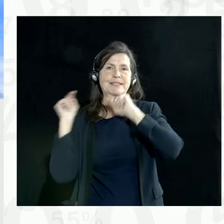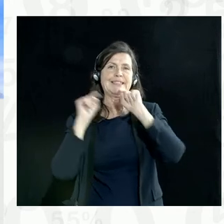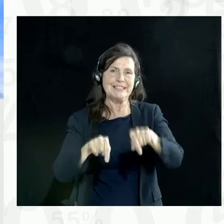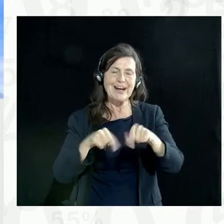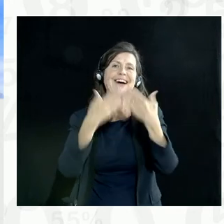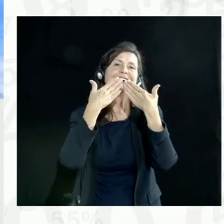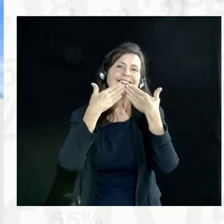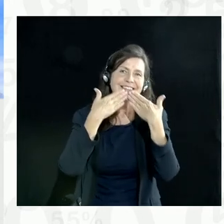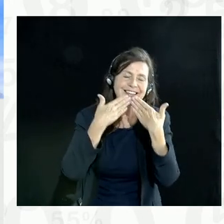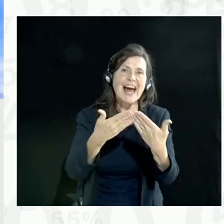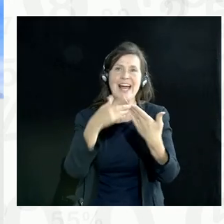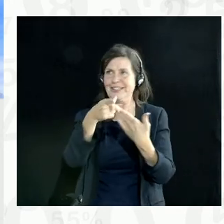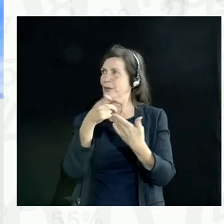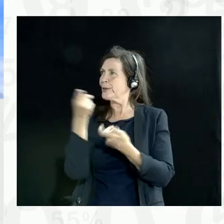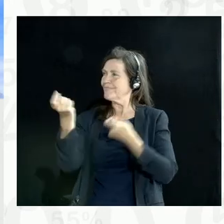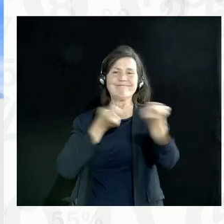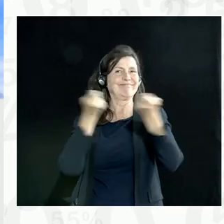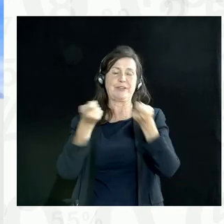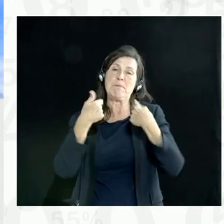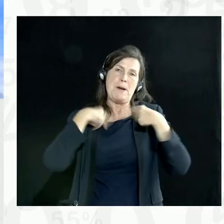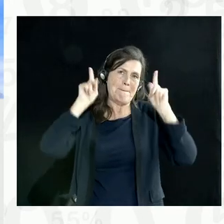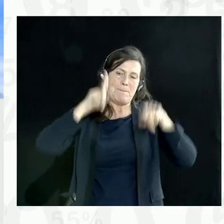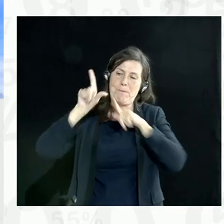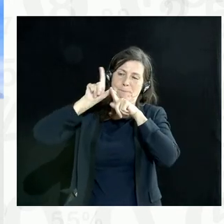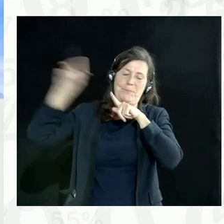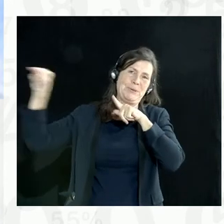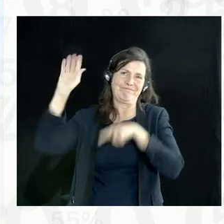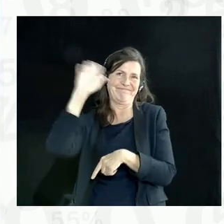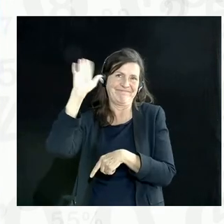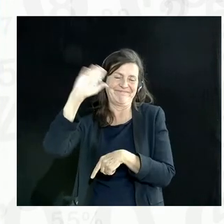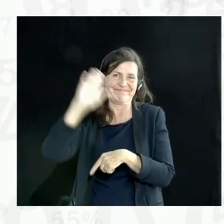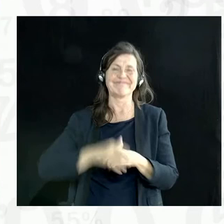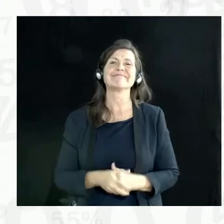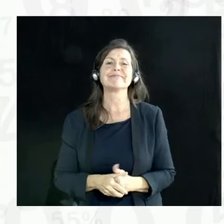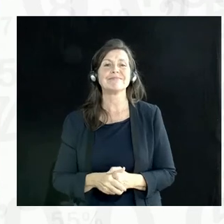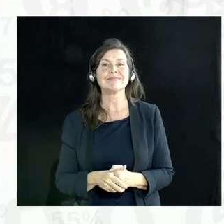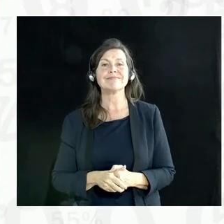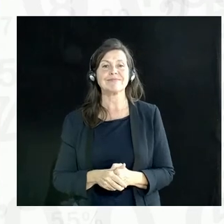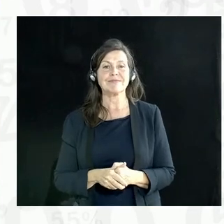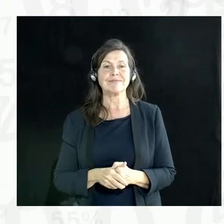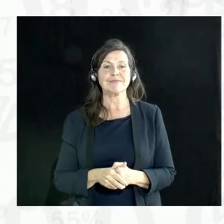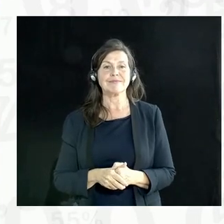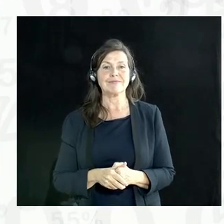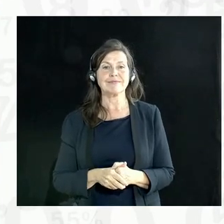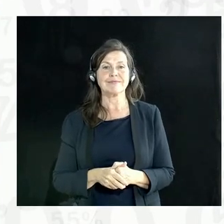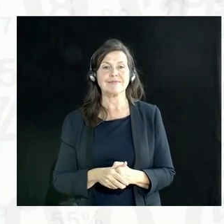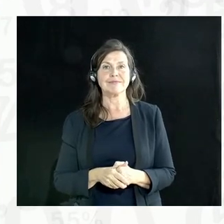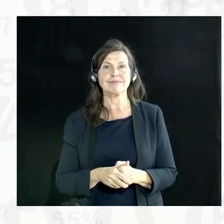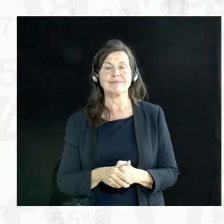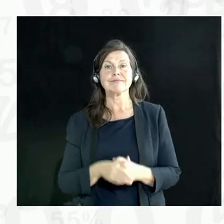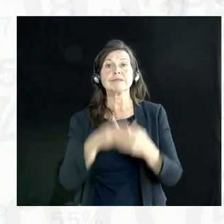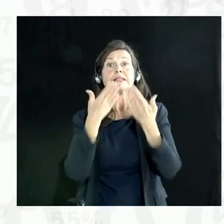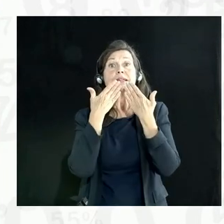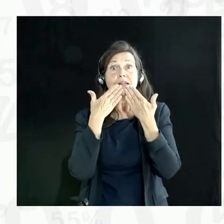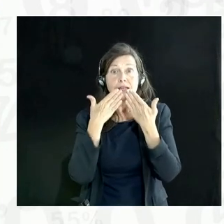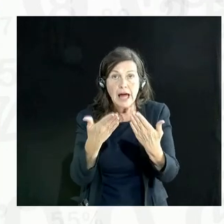thanks for being such a great moderator. Thank you, Julia. We understand. Thanks for taking part. And I want to take that point about